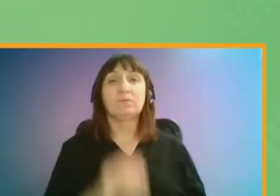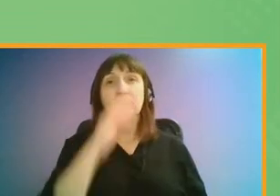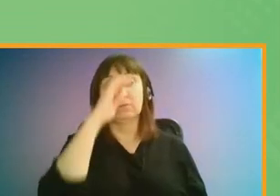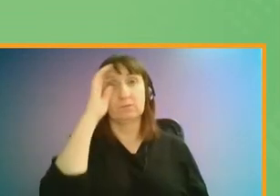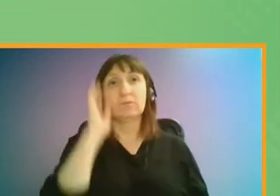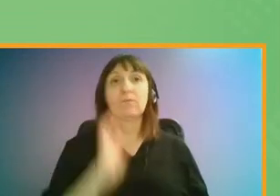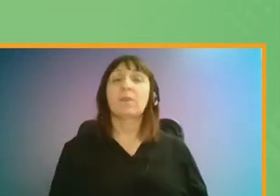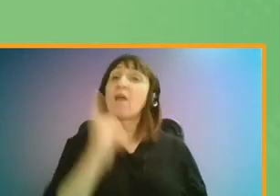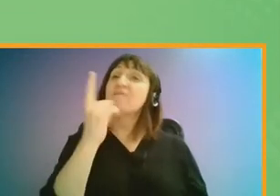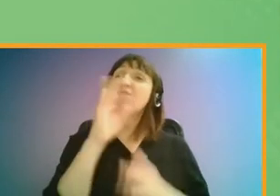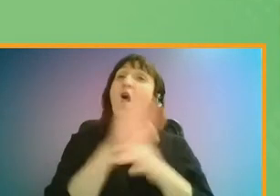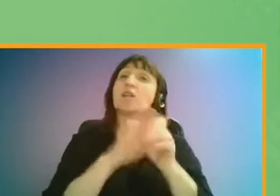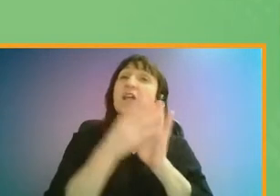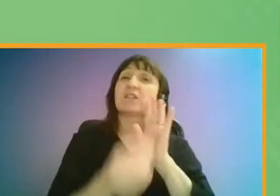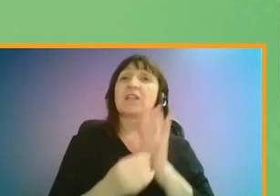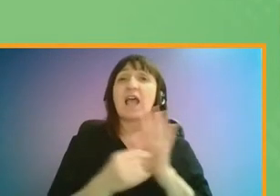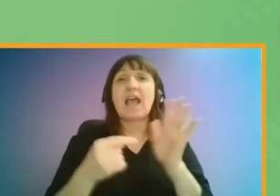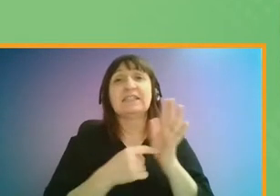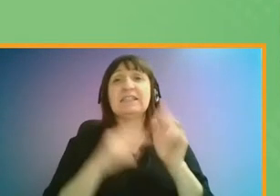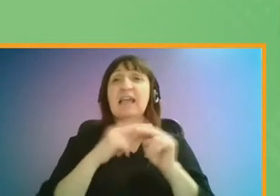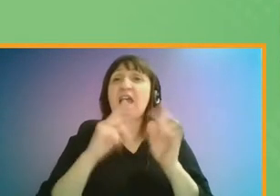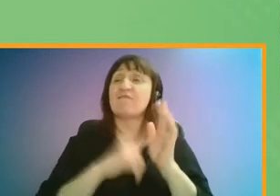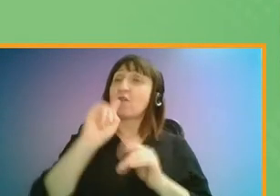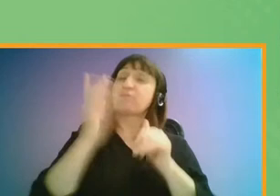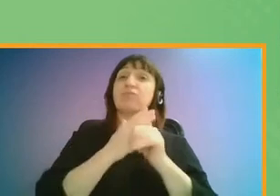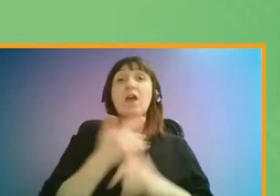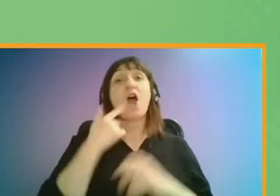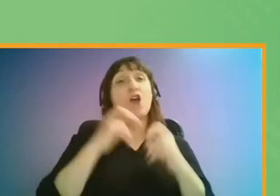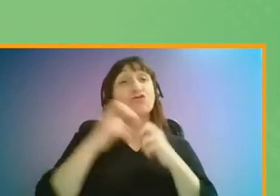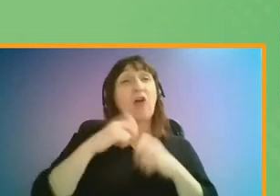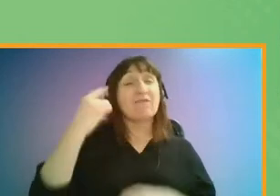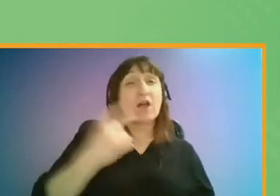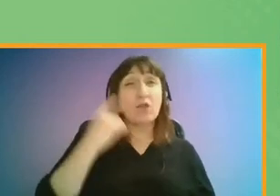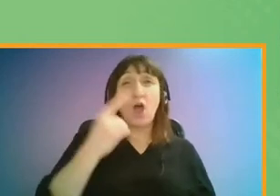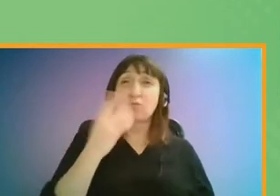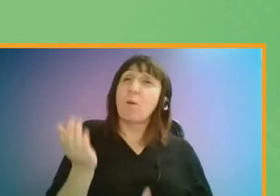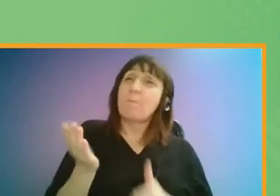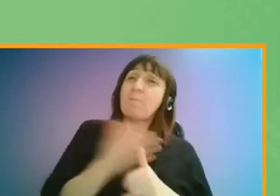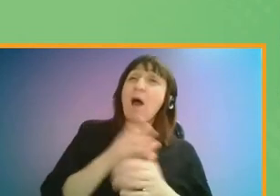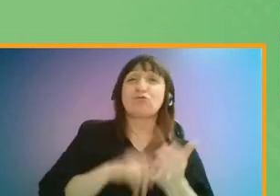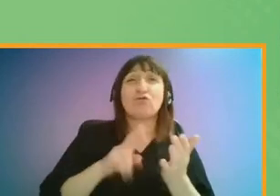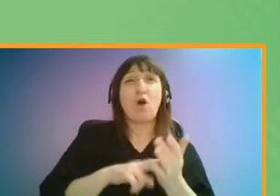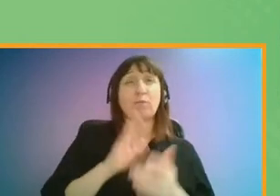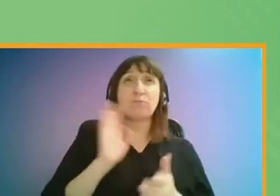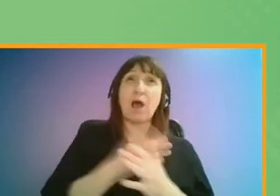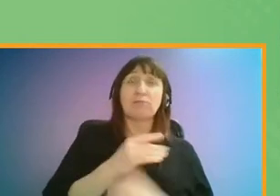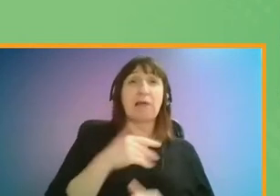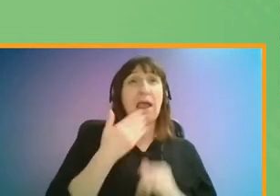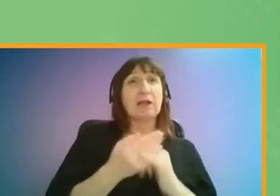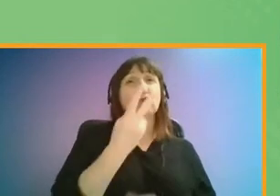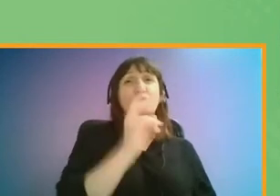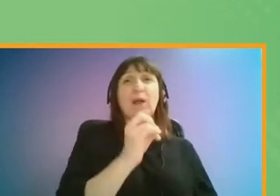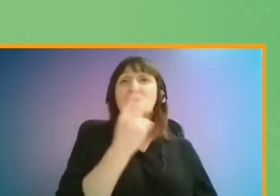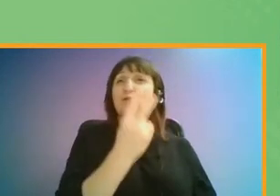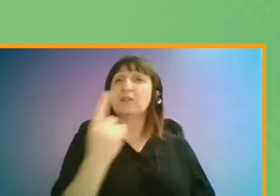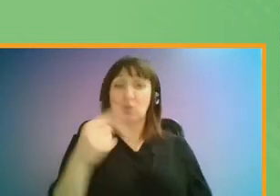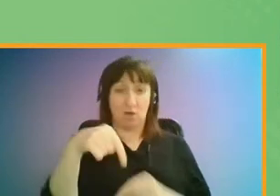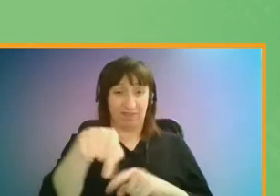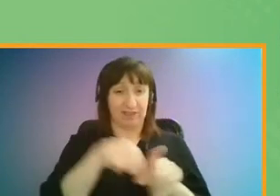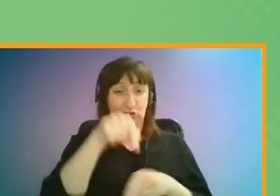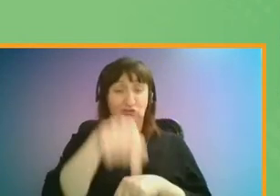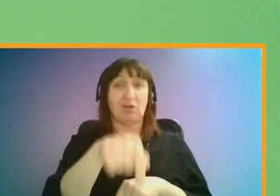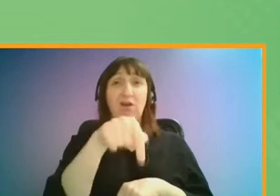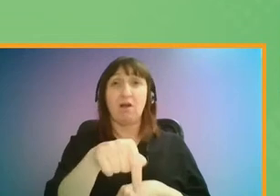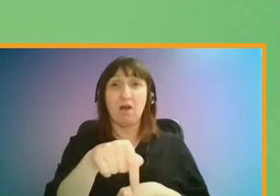The first scenario is based on TfL's initial prediction that travel in London has mostly returned to normal by the end of 2021. In this scenario,